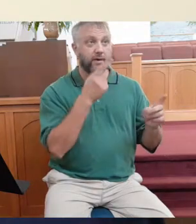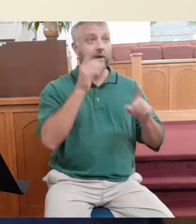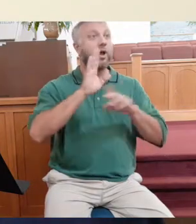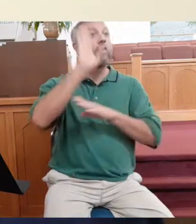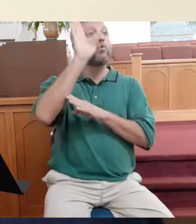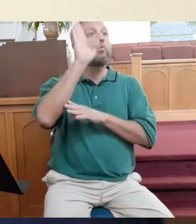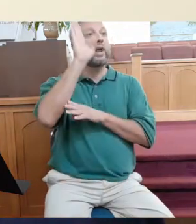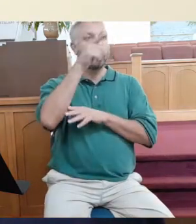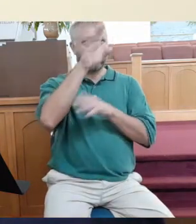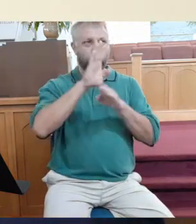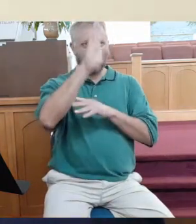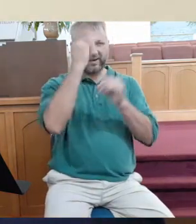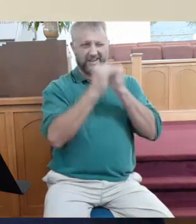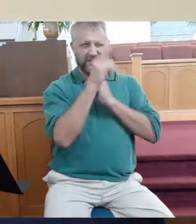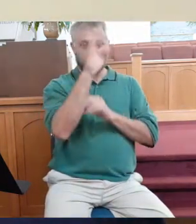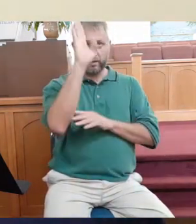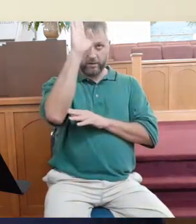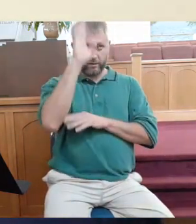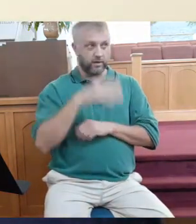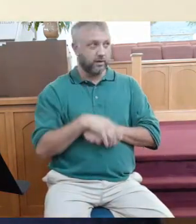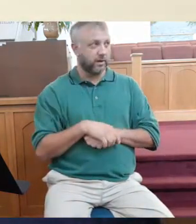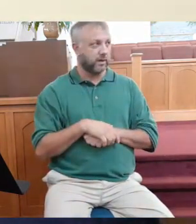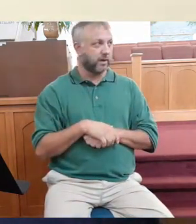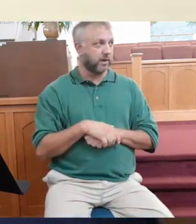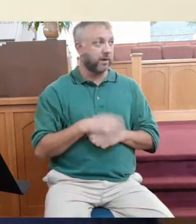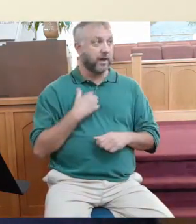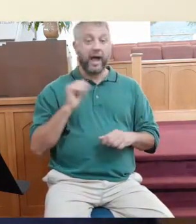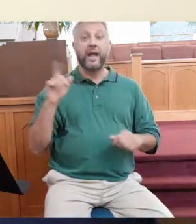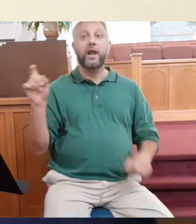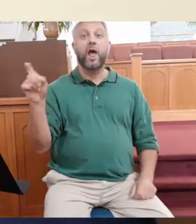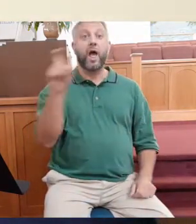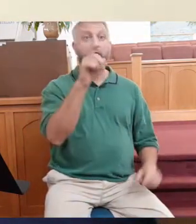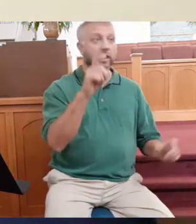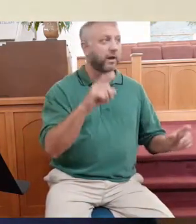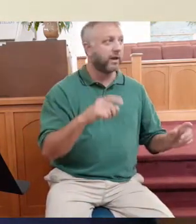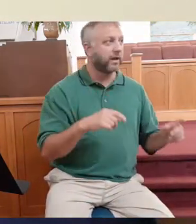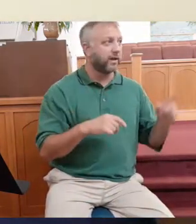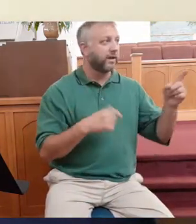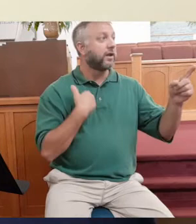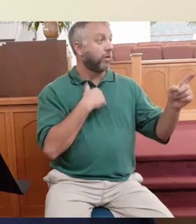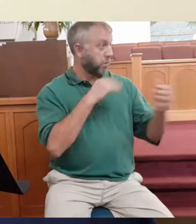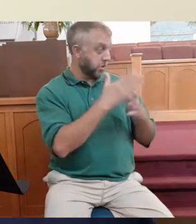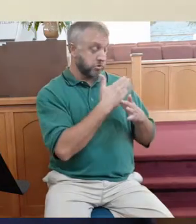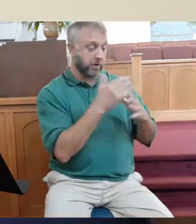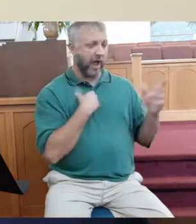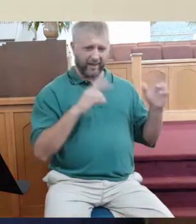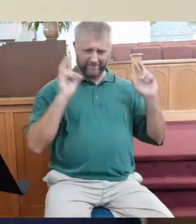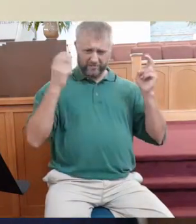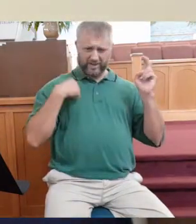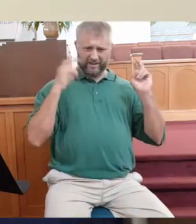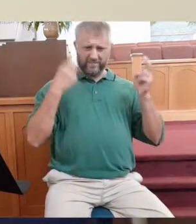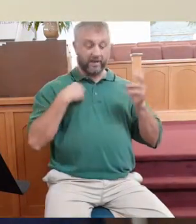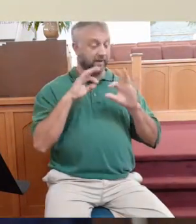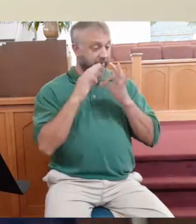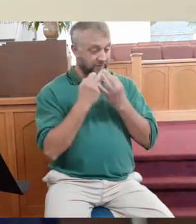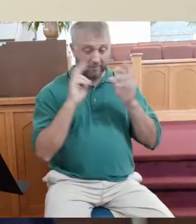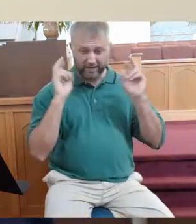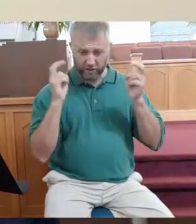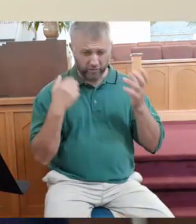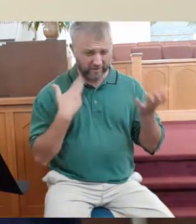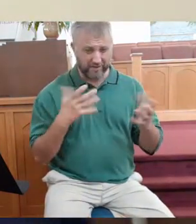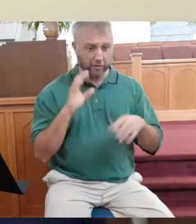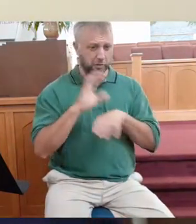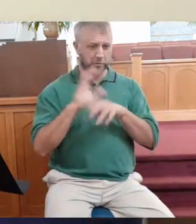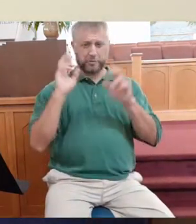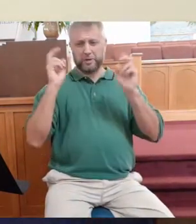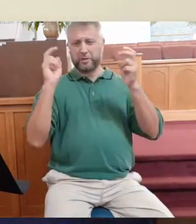I mean, I have to go around a room and ask you? I mean, I got issues. I got issues. We got family issues,